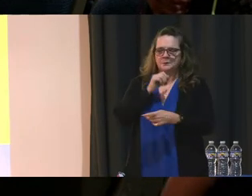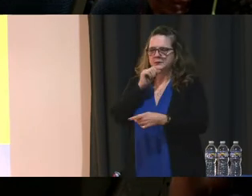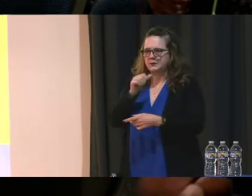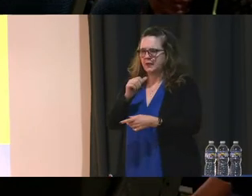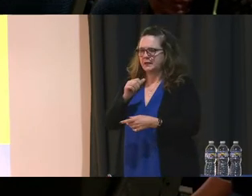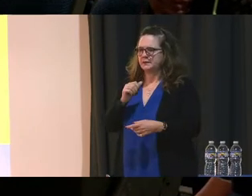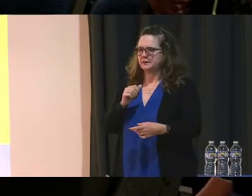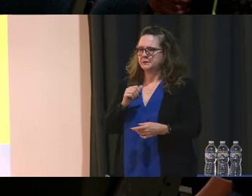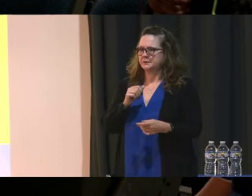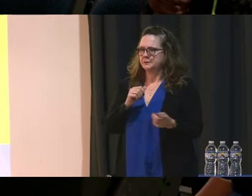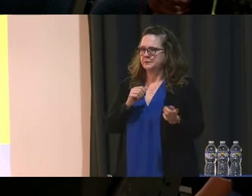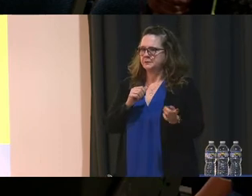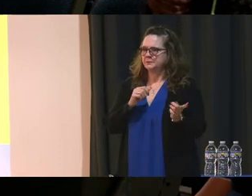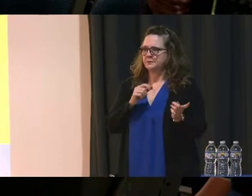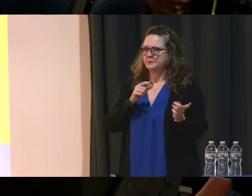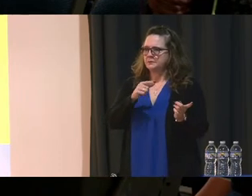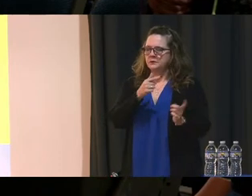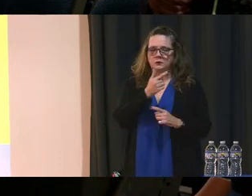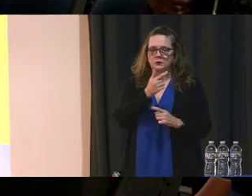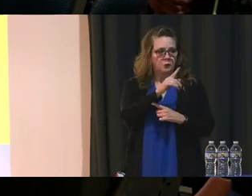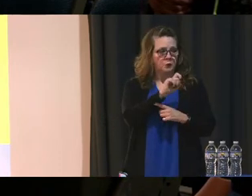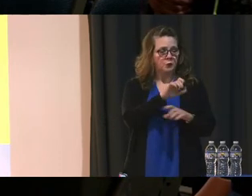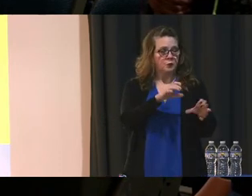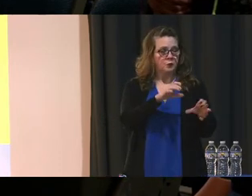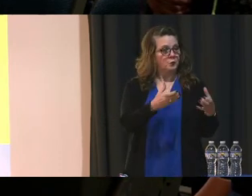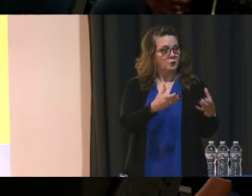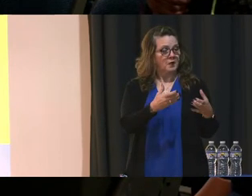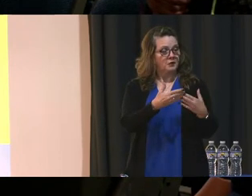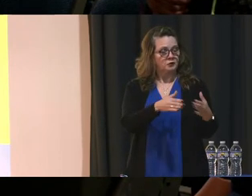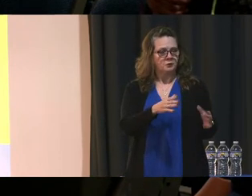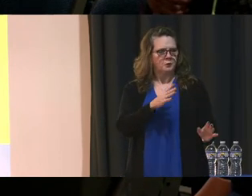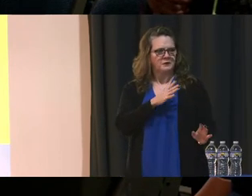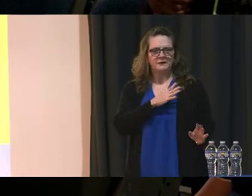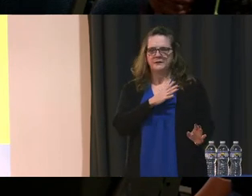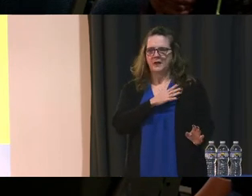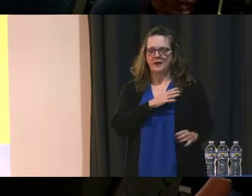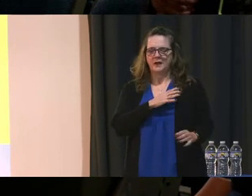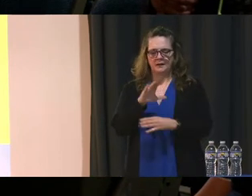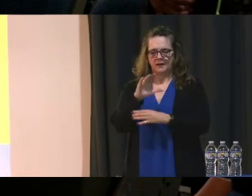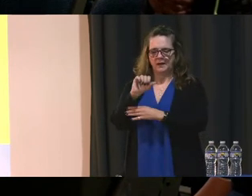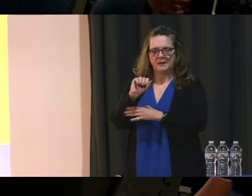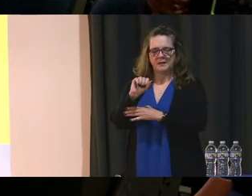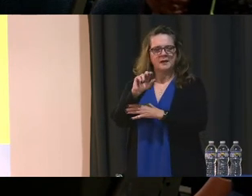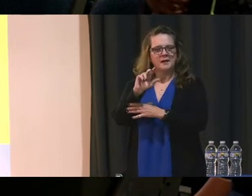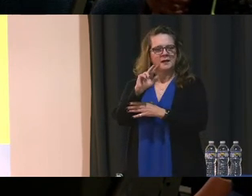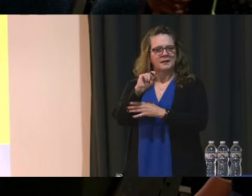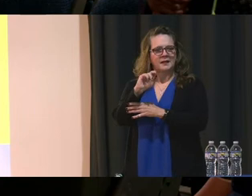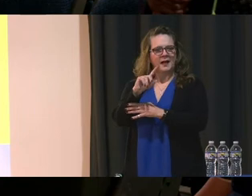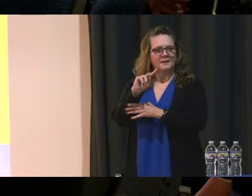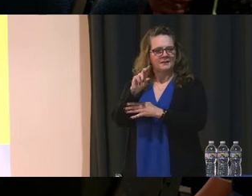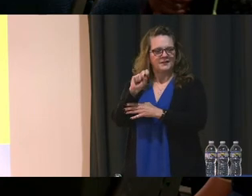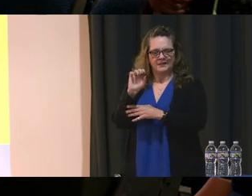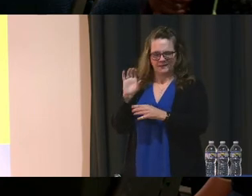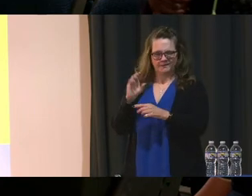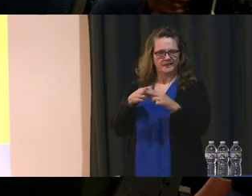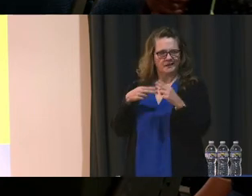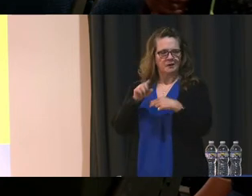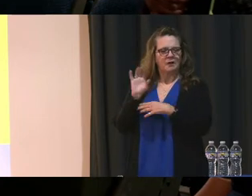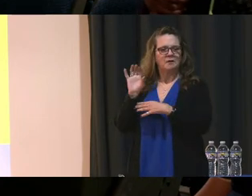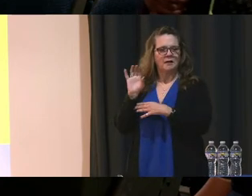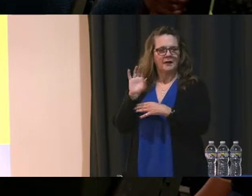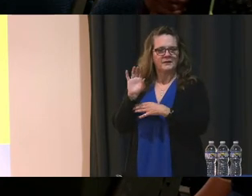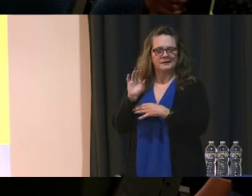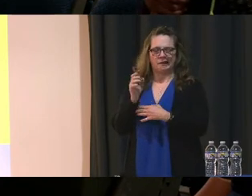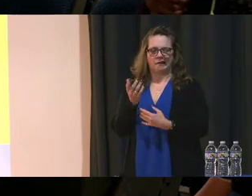Google Classroom was perfectly fine. Canvas is utterly buggy. And one time when I was